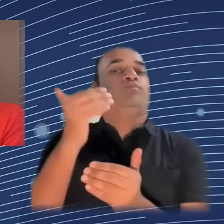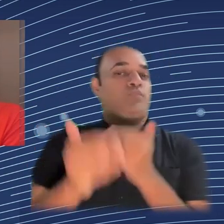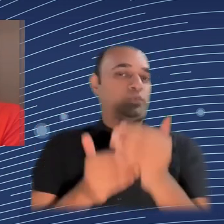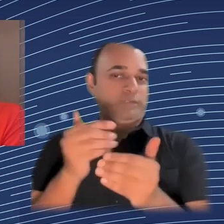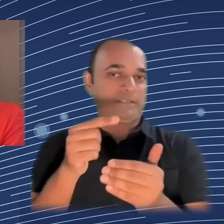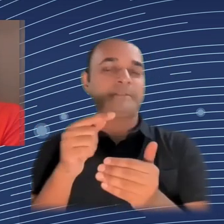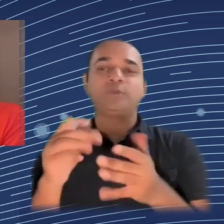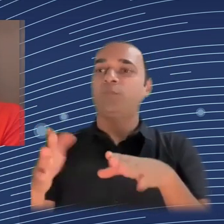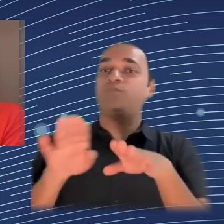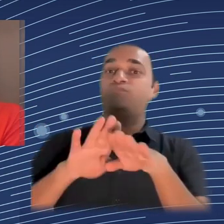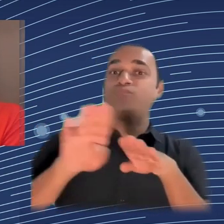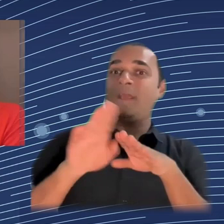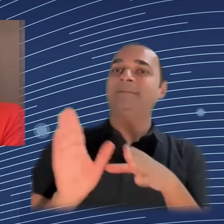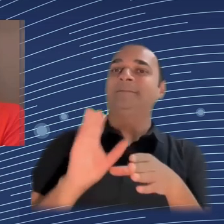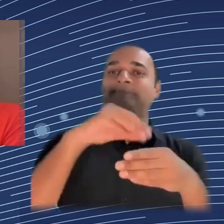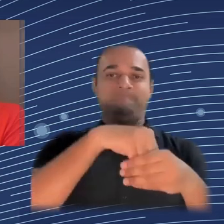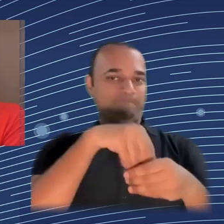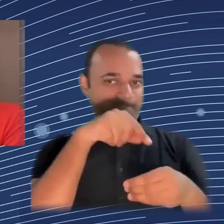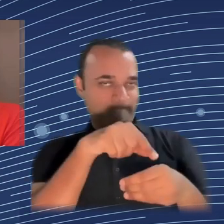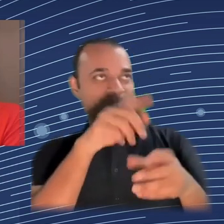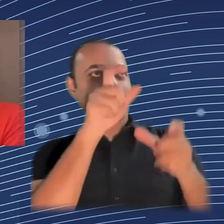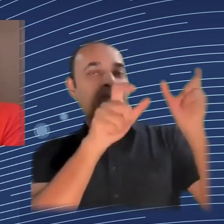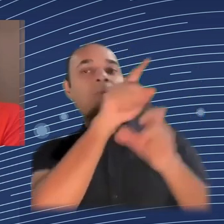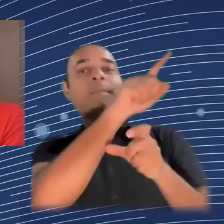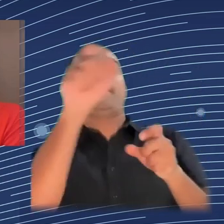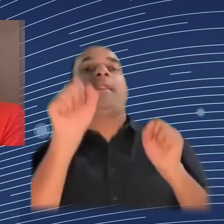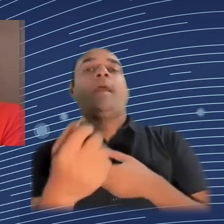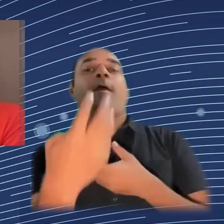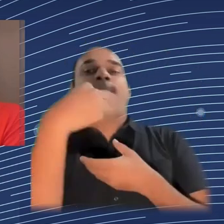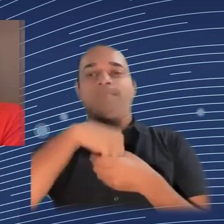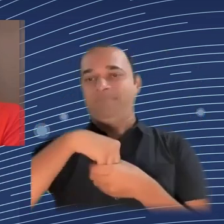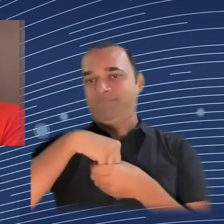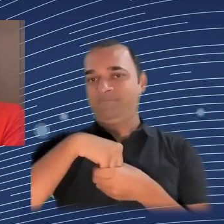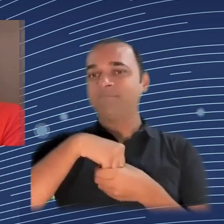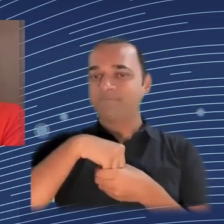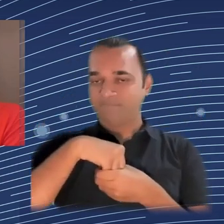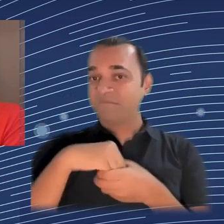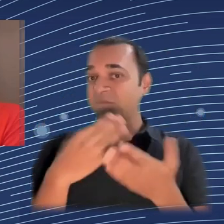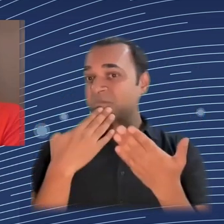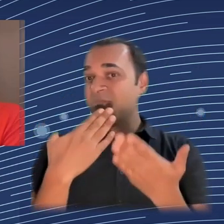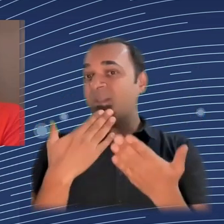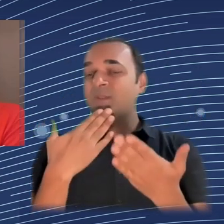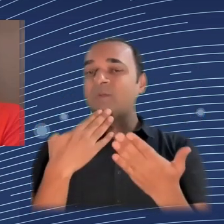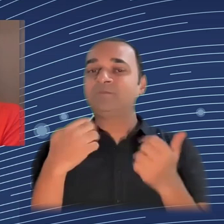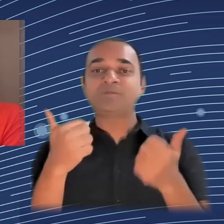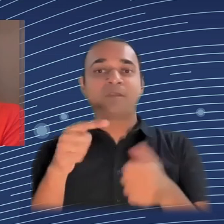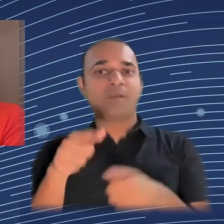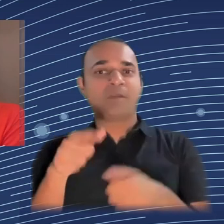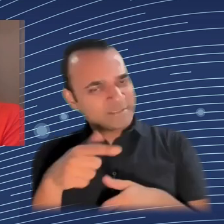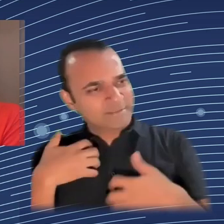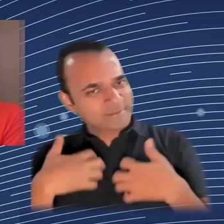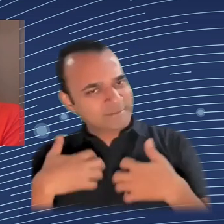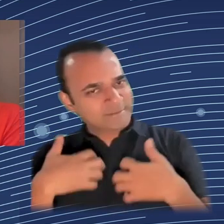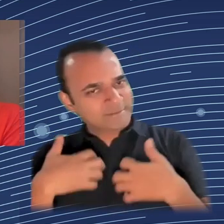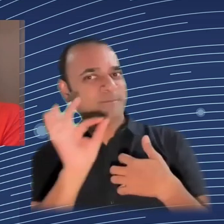first and foremost, the representatives of TUC and Business Europe. And the question is, how much freedom do companies